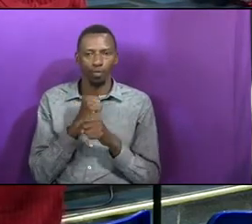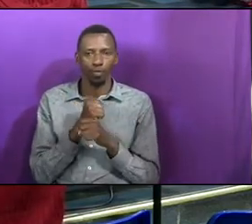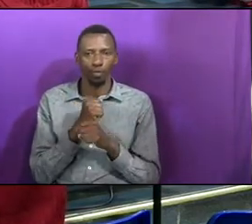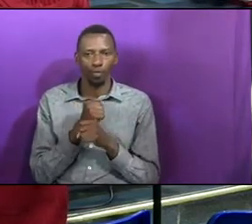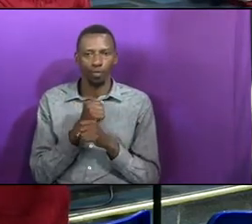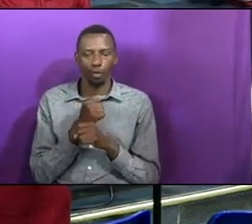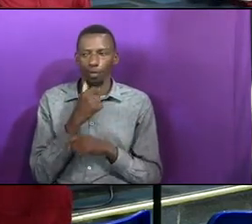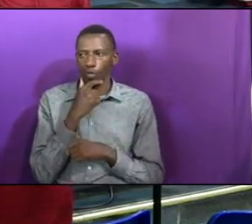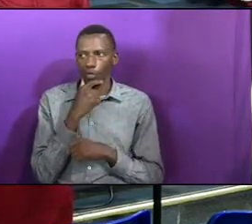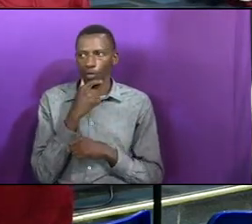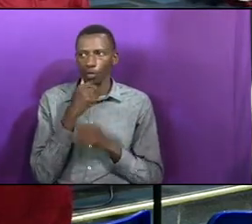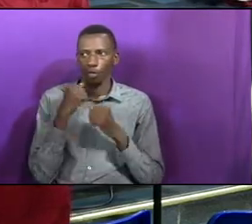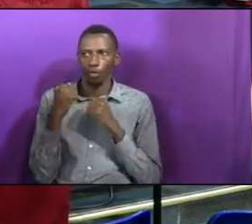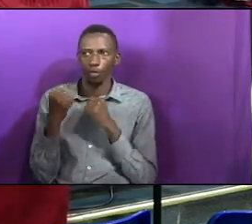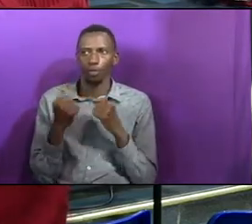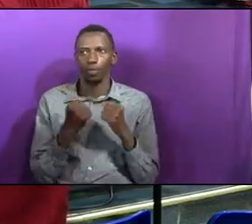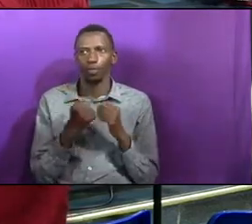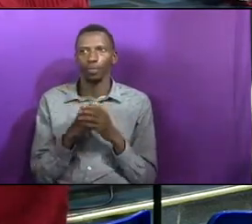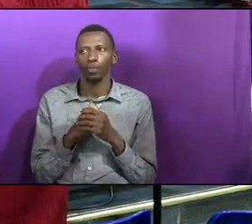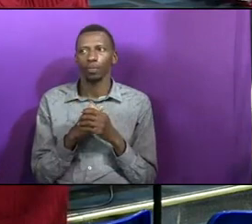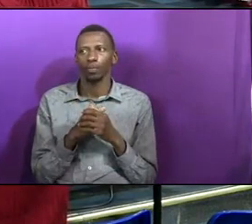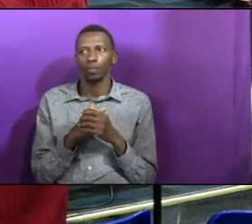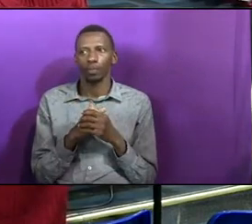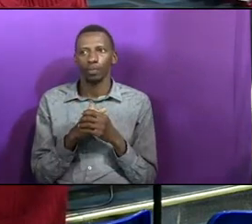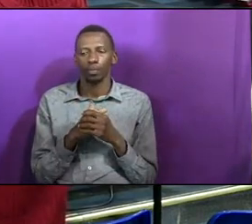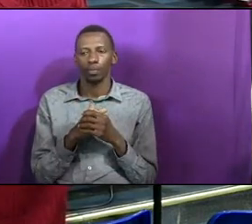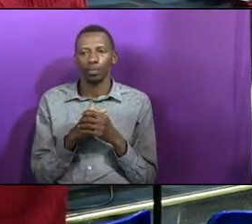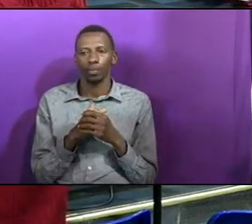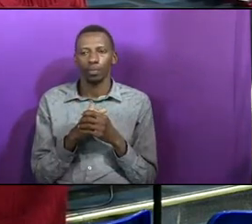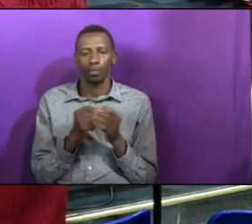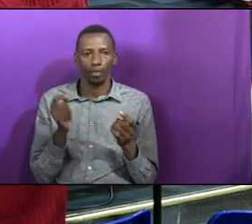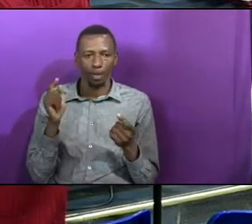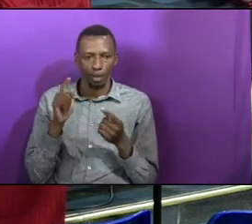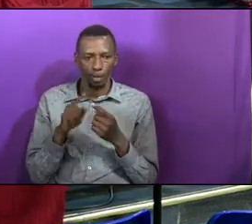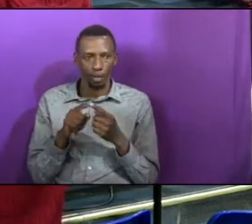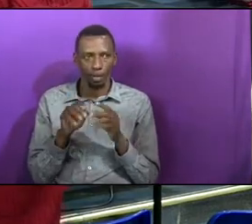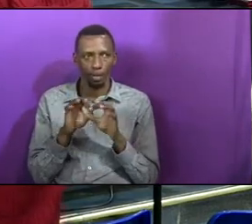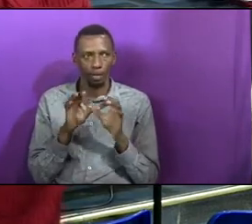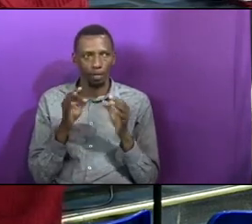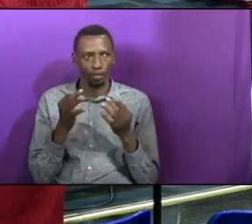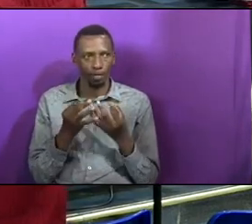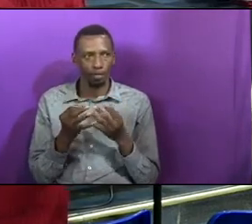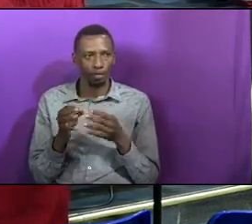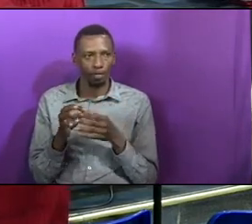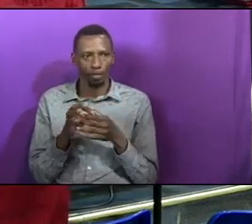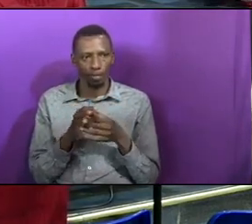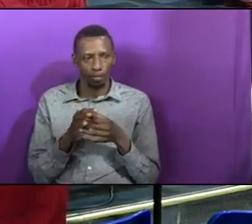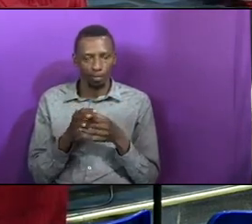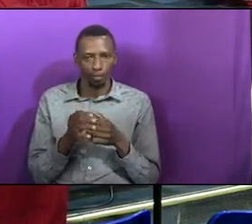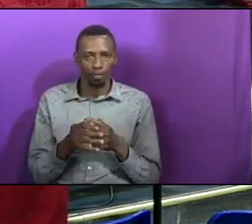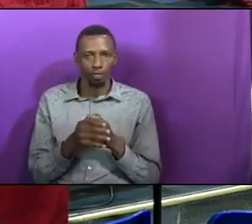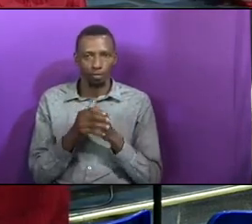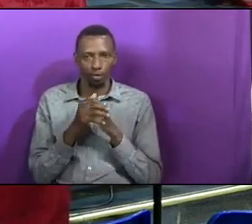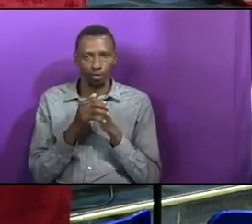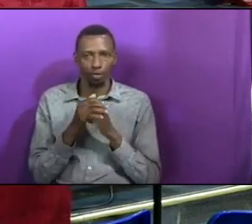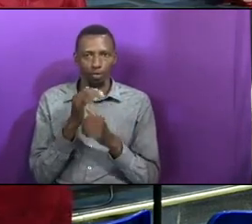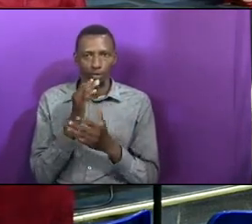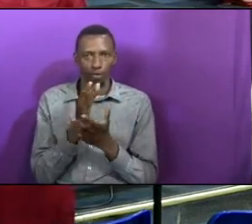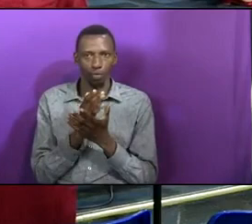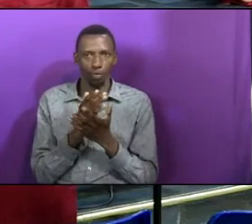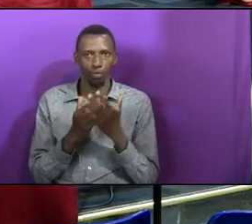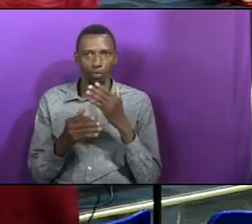what Jacobo used to fulfill his assignment. Until the family were united in the worship of true God.